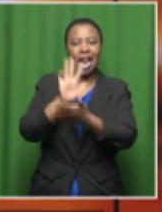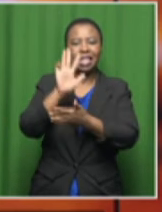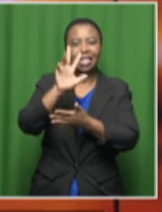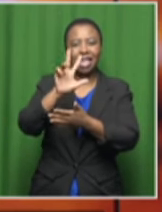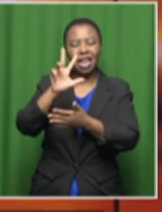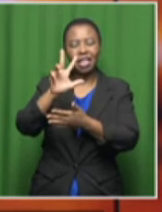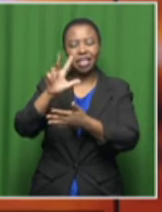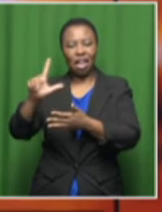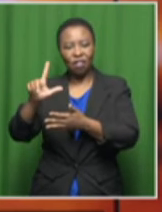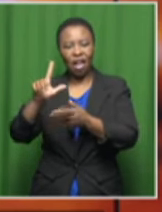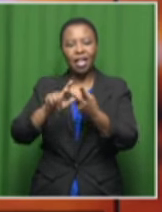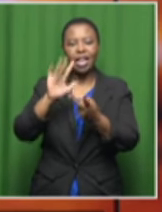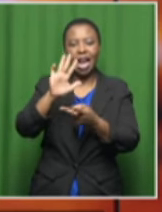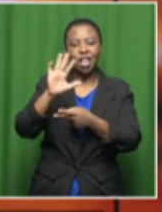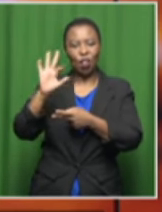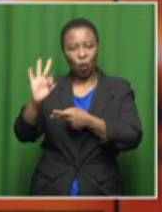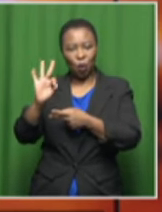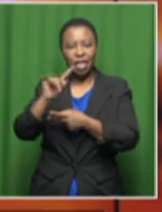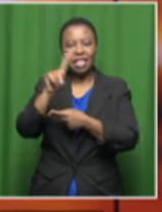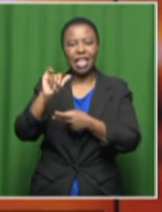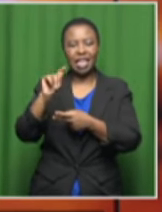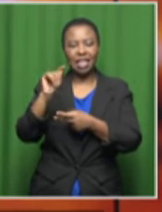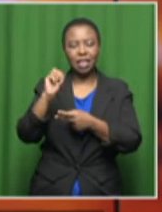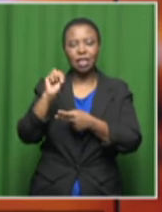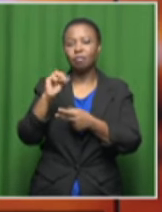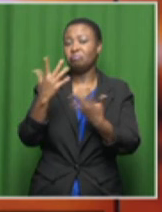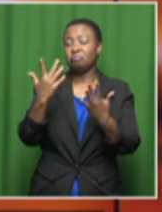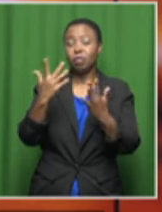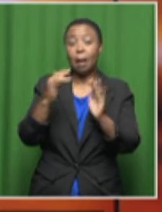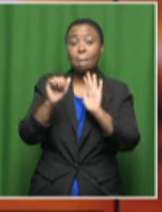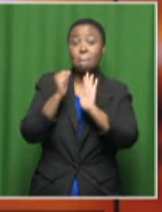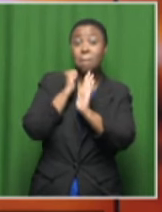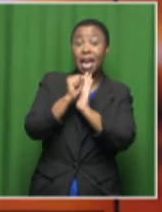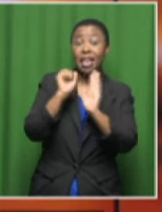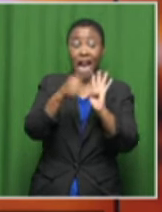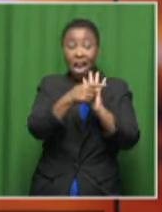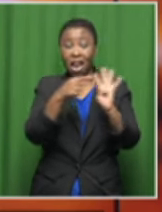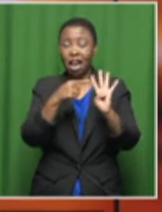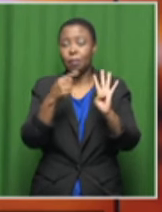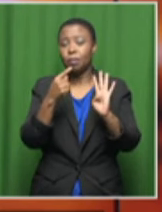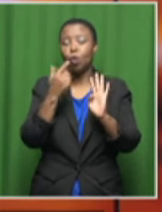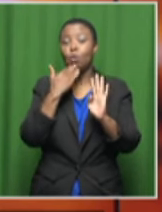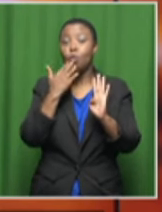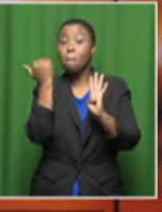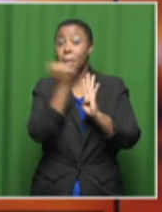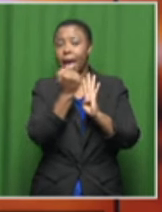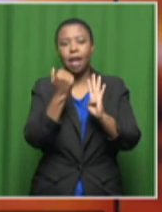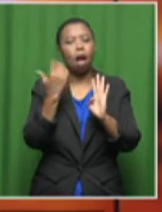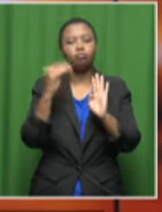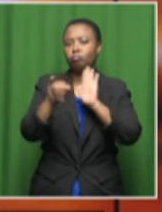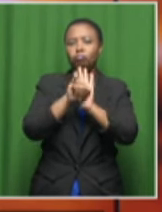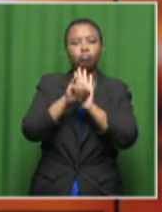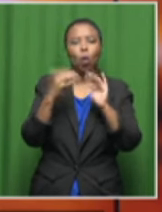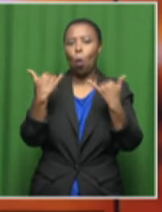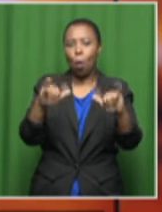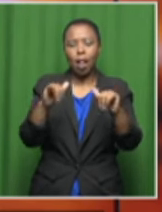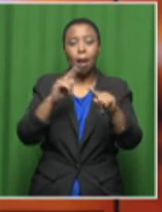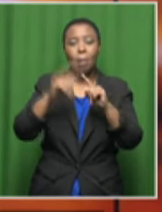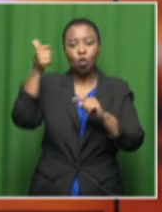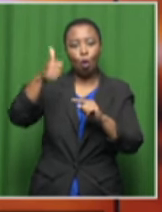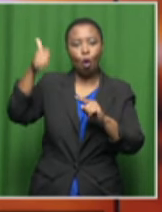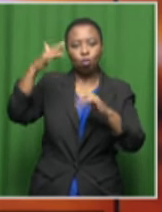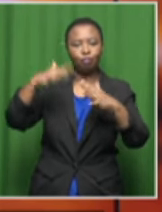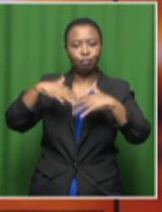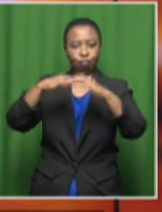1993 failed to identify their murderers. And this also follows the national prosecuting authorities setting up